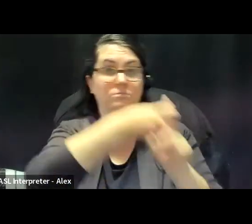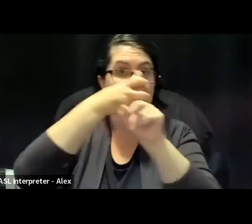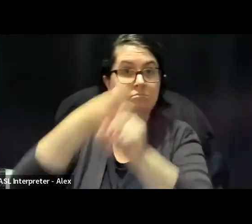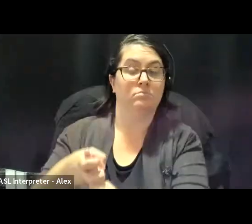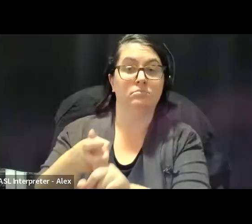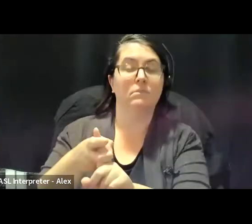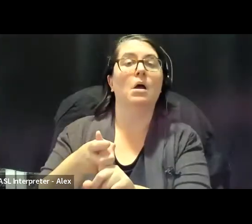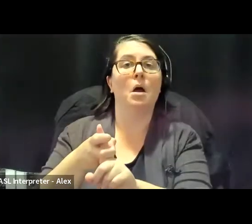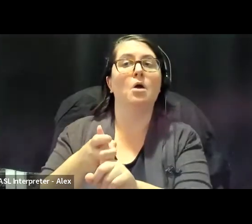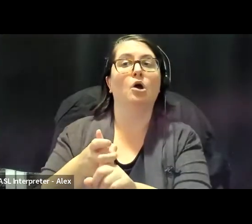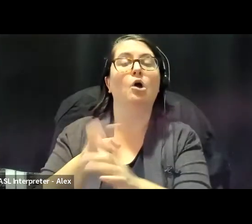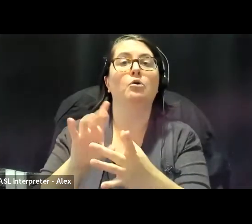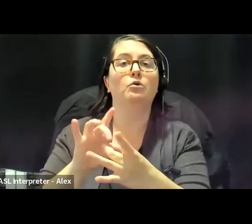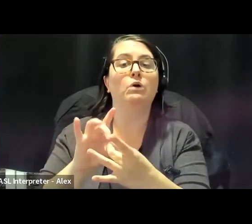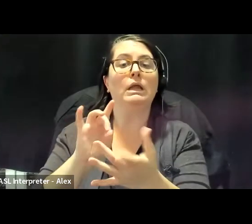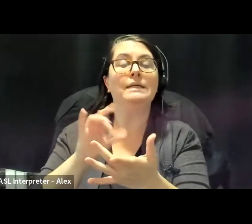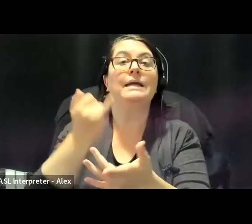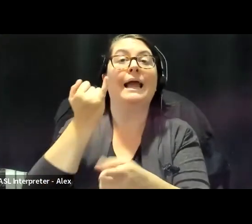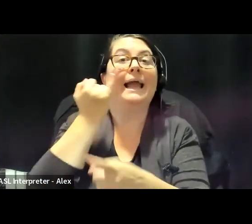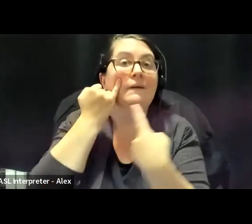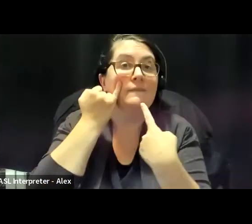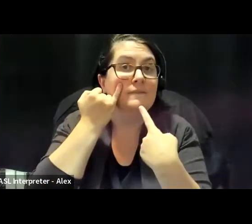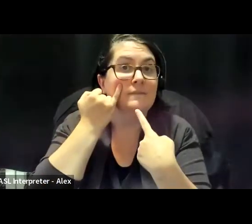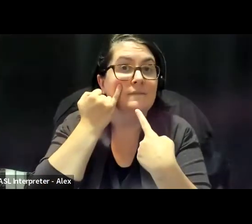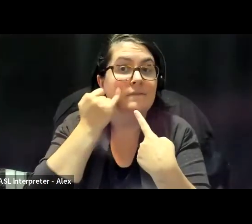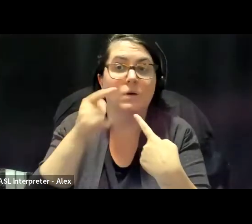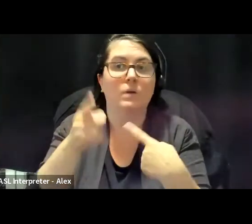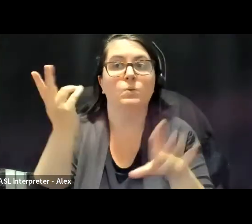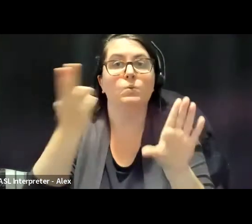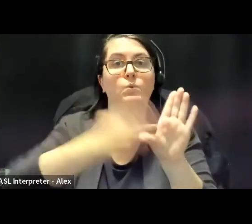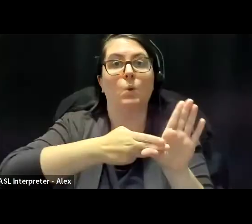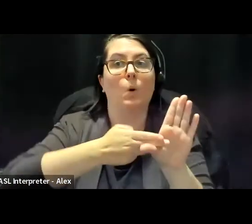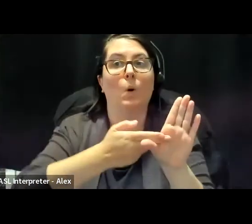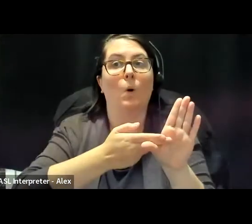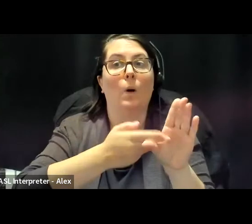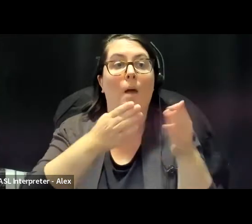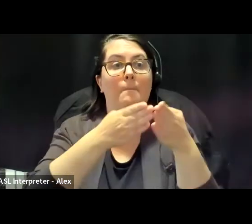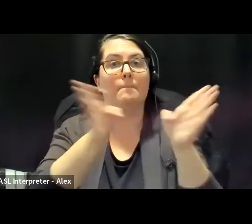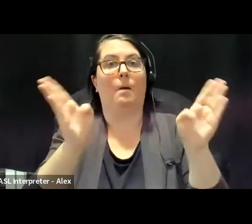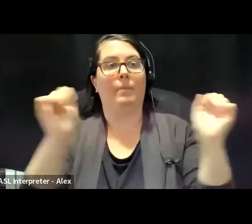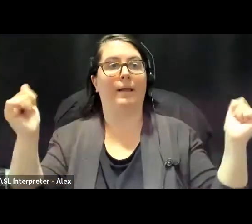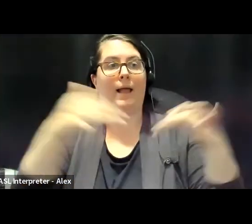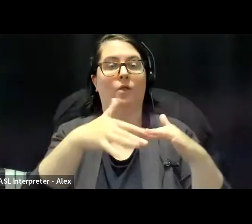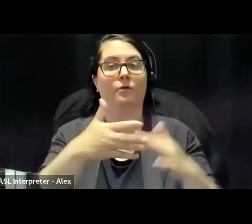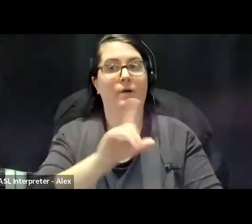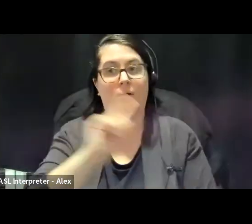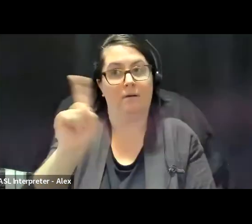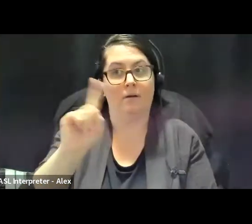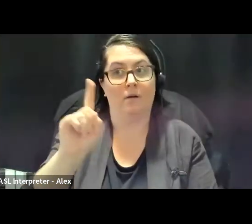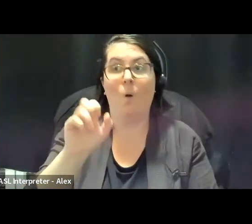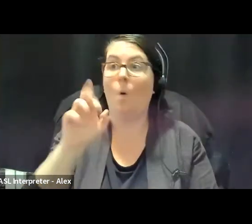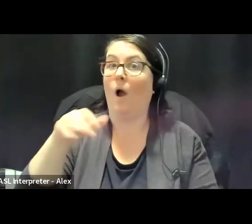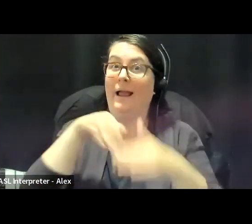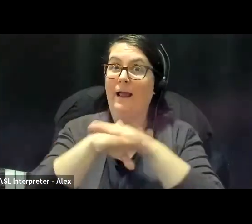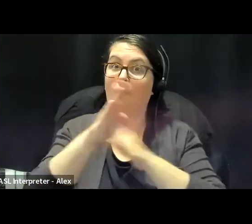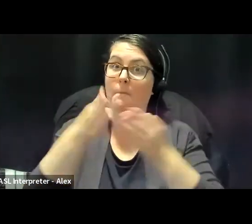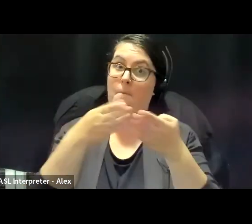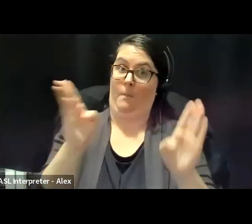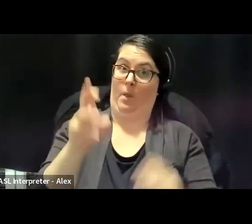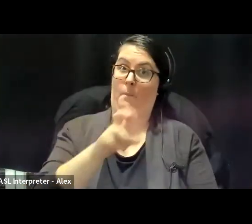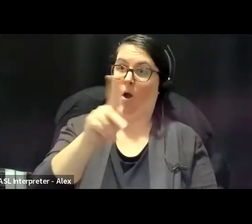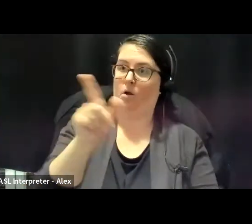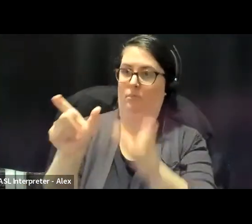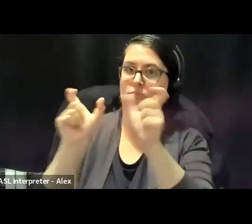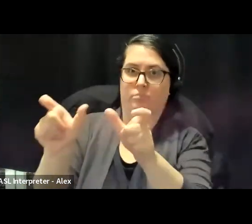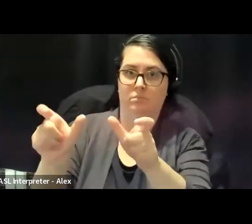released on the condition that they were not to join further public gatherings and or enter public parks. The